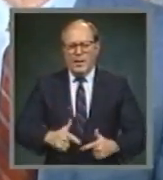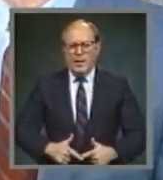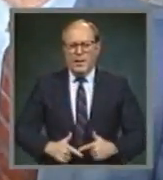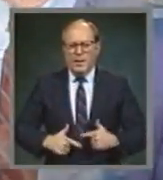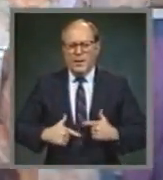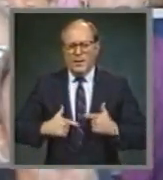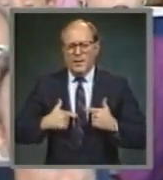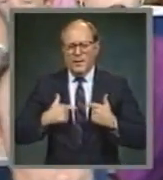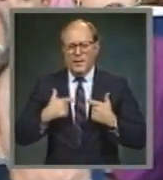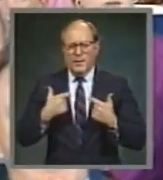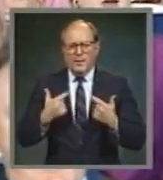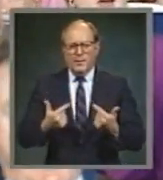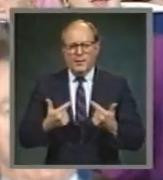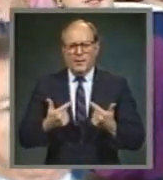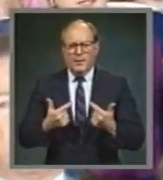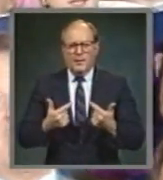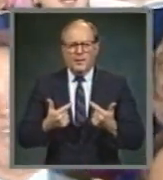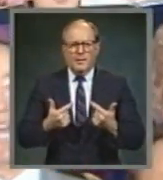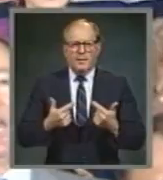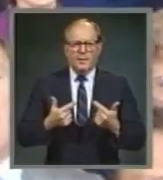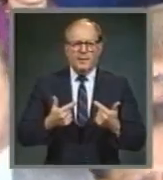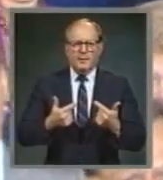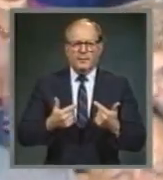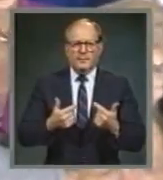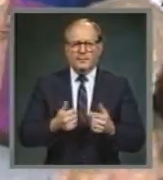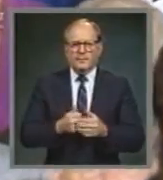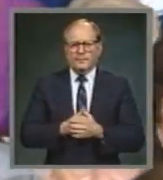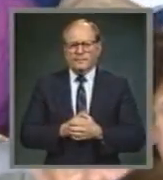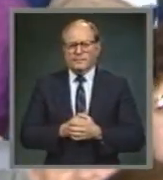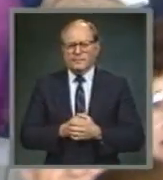of my grace.